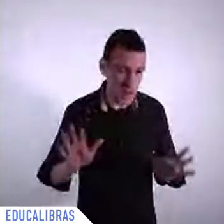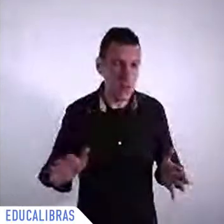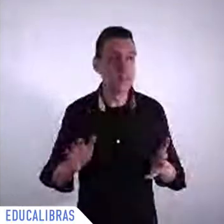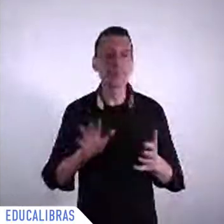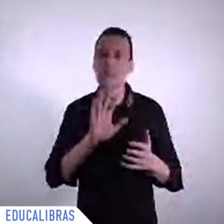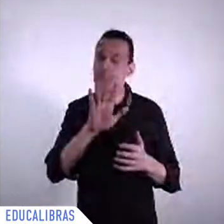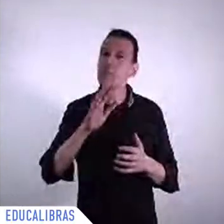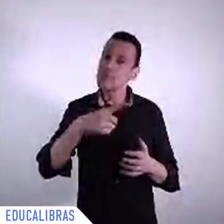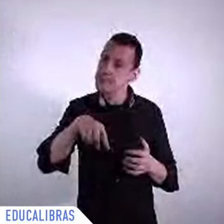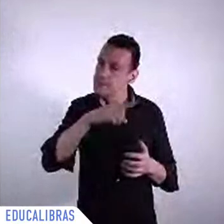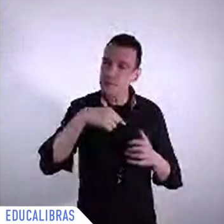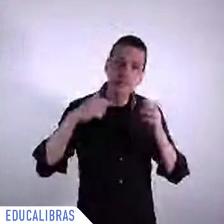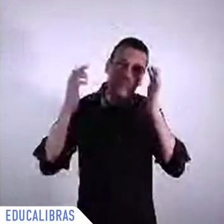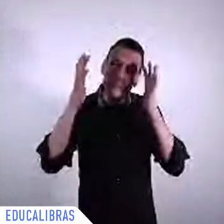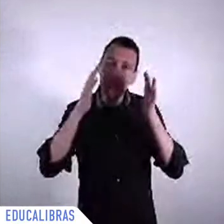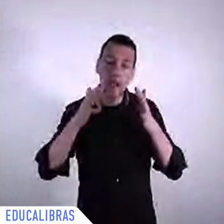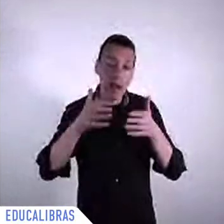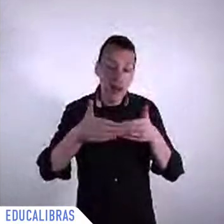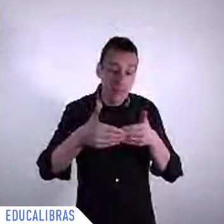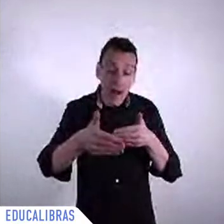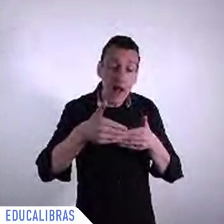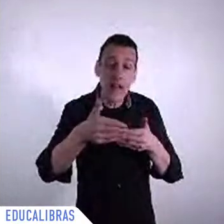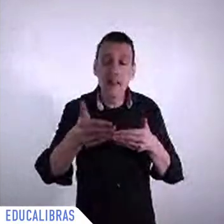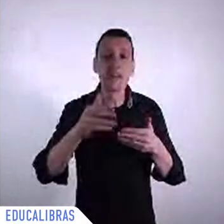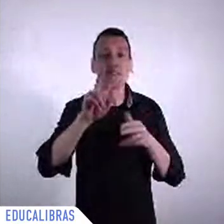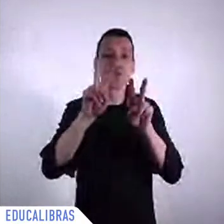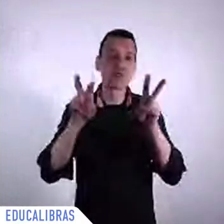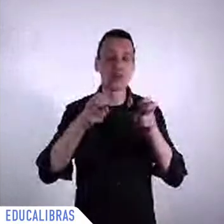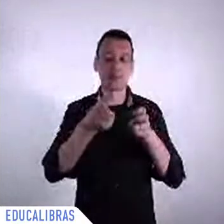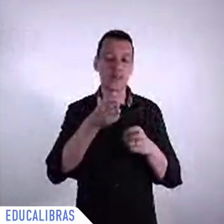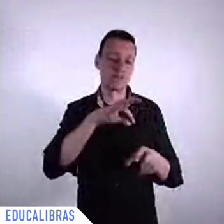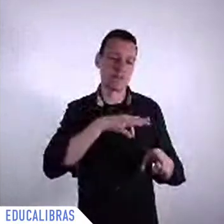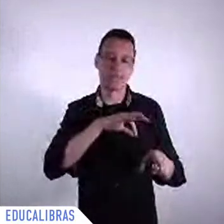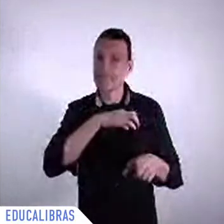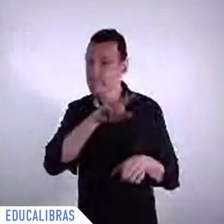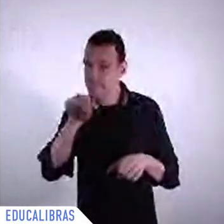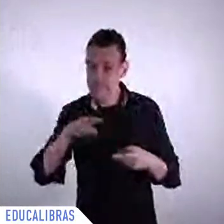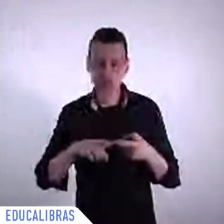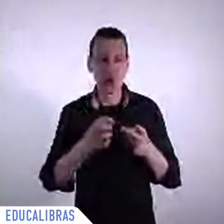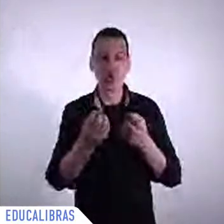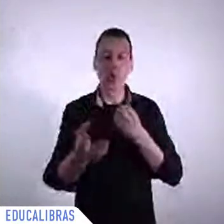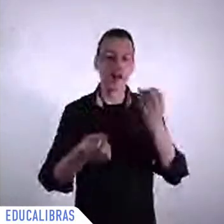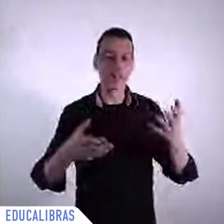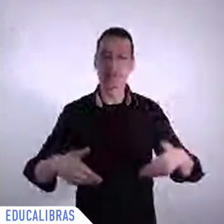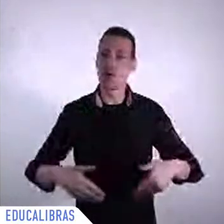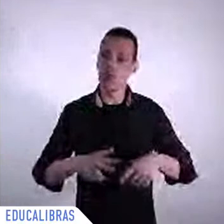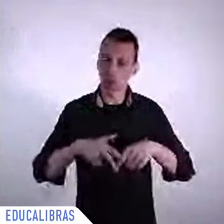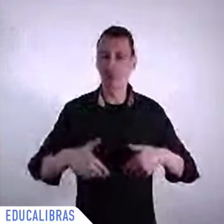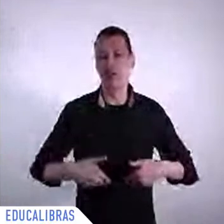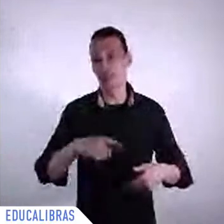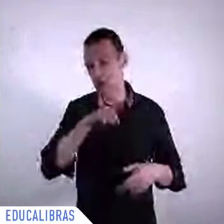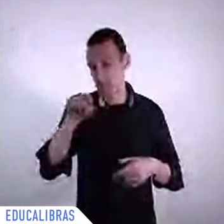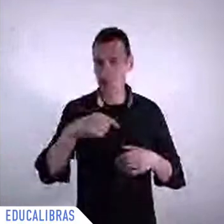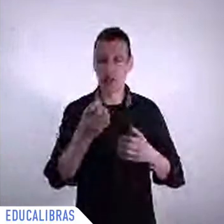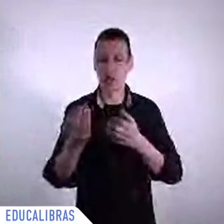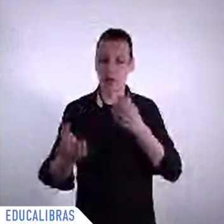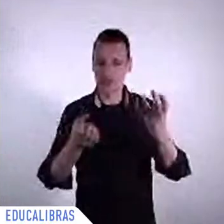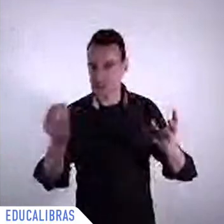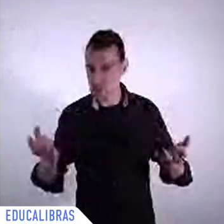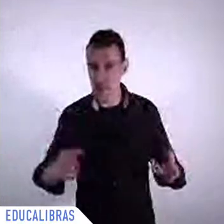to universalize broadband access also ensuring co-financing of